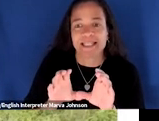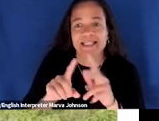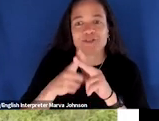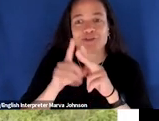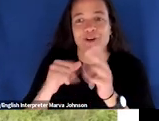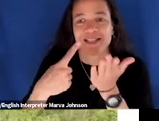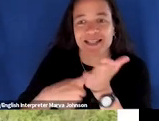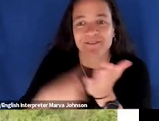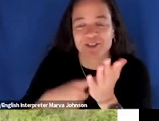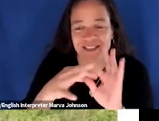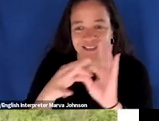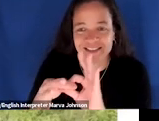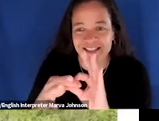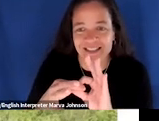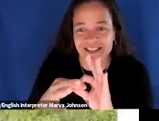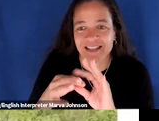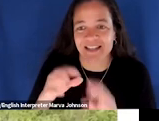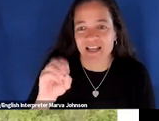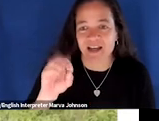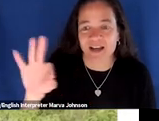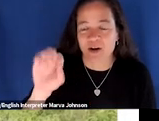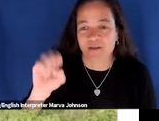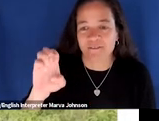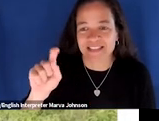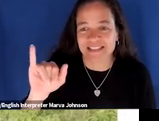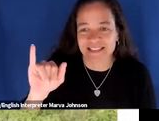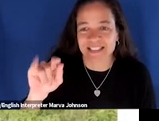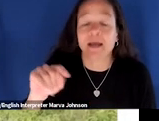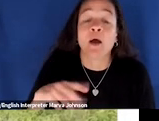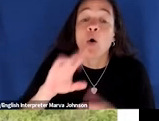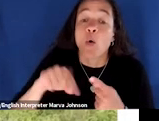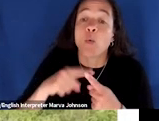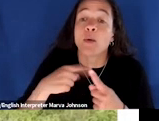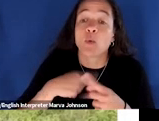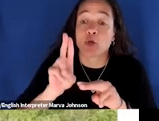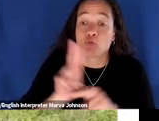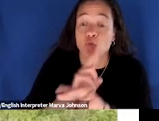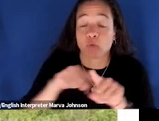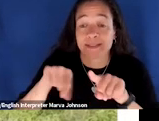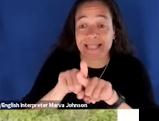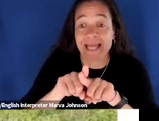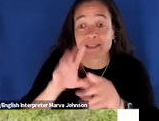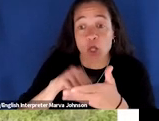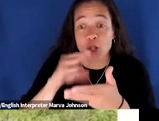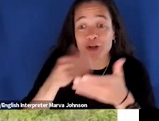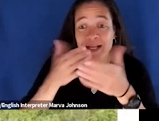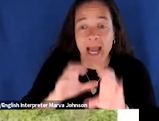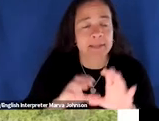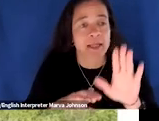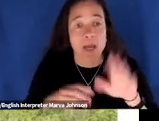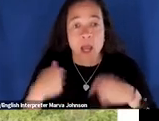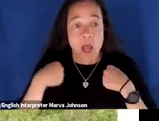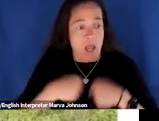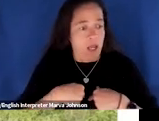that topic why don't we use this as a learning opportunity for us for the panelists and for the audience let's talk about carbon